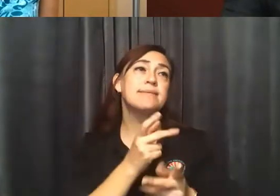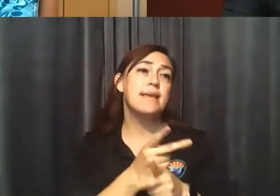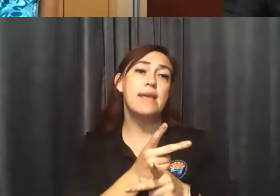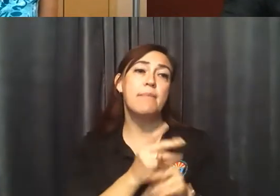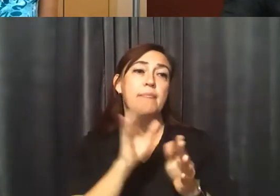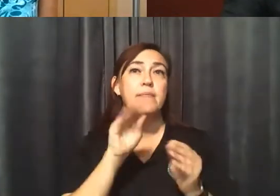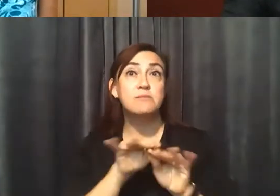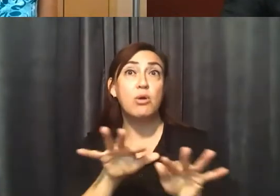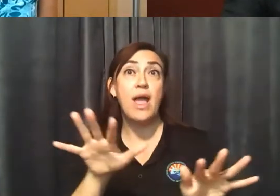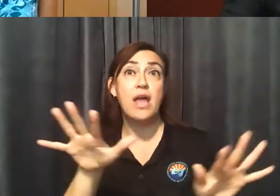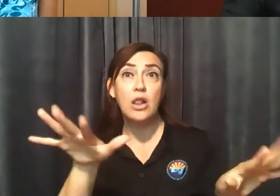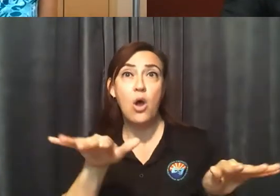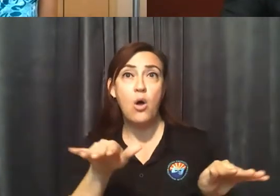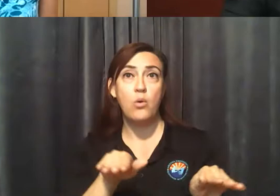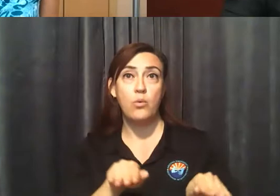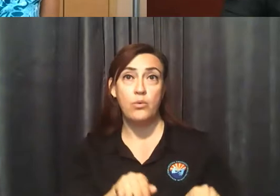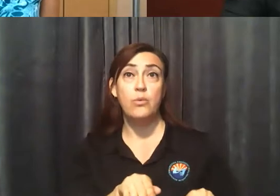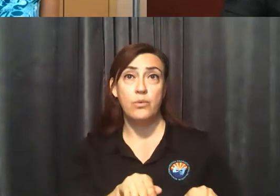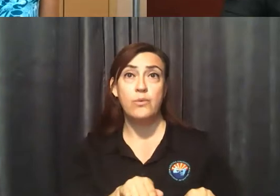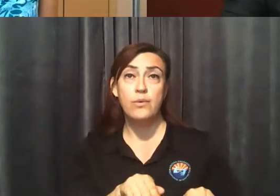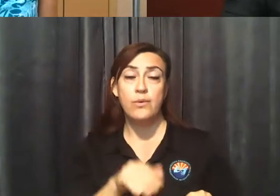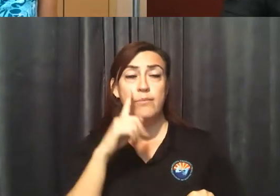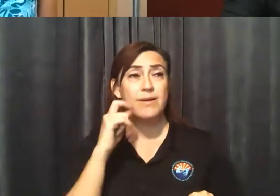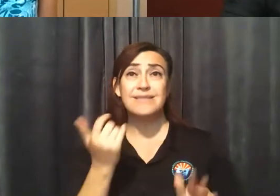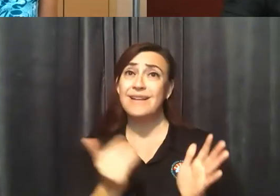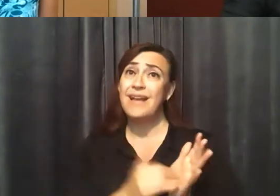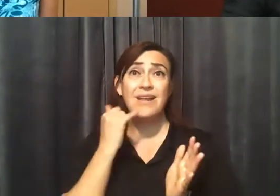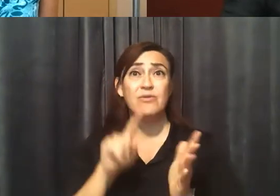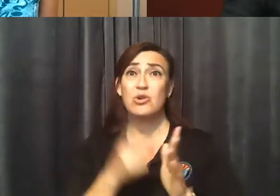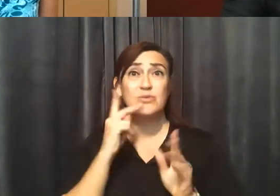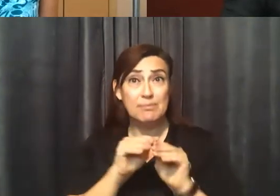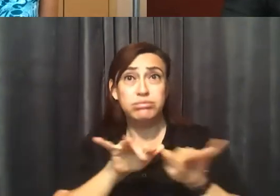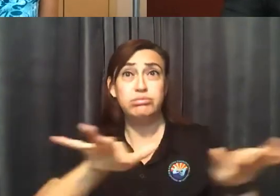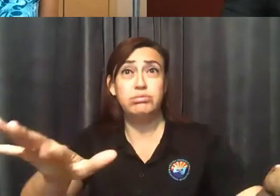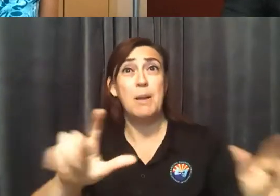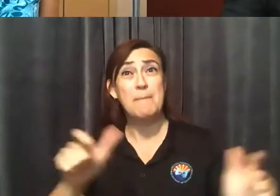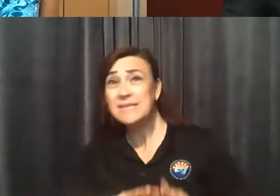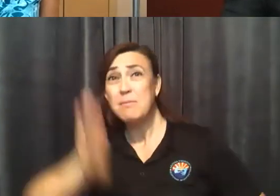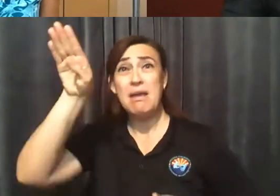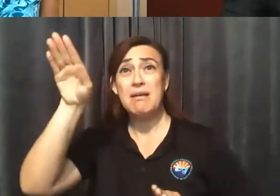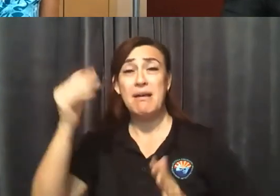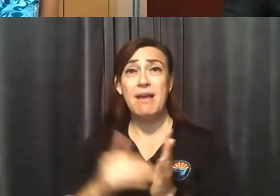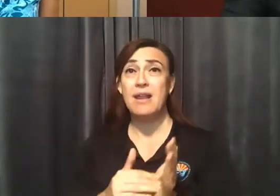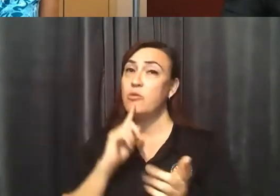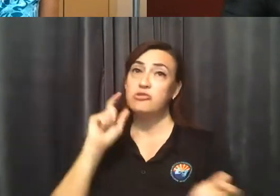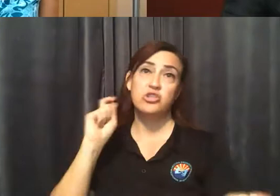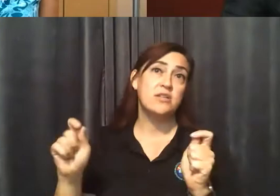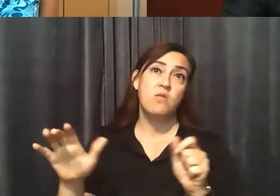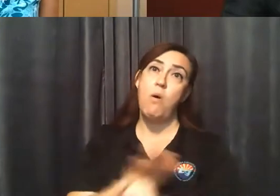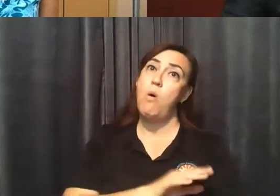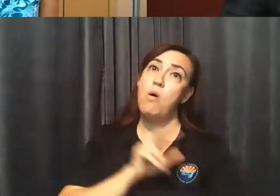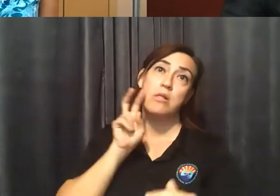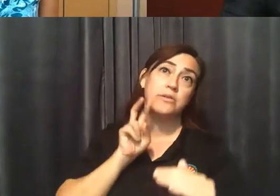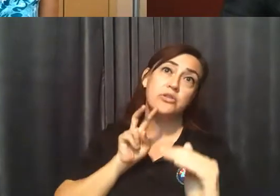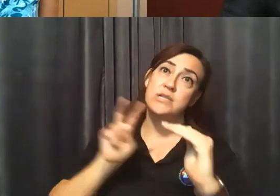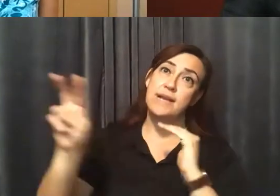low. Because like I mentioned, if we start seeing big spikes in cases again, it could change the whole trajectory of this. And